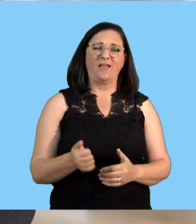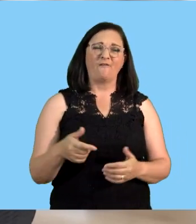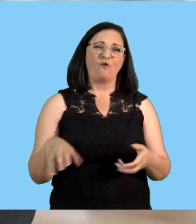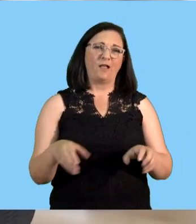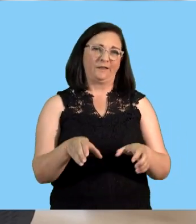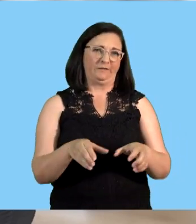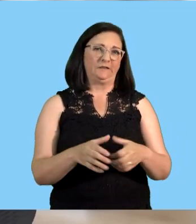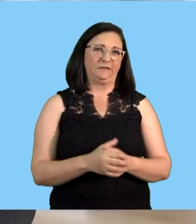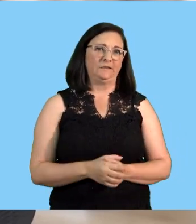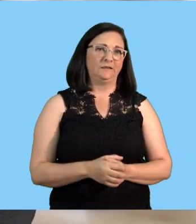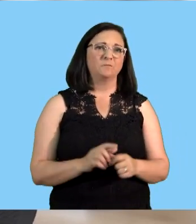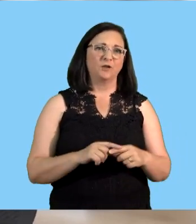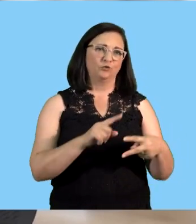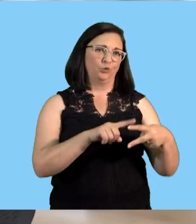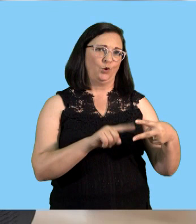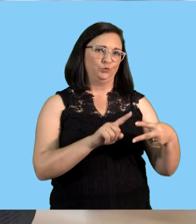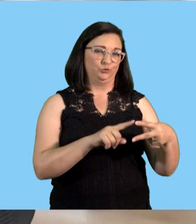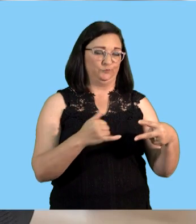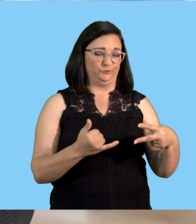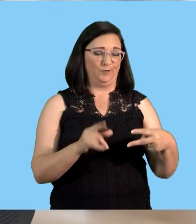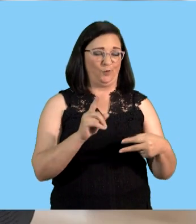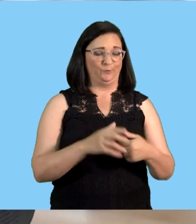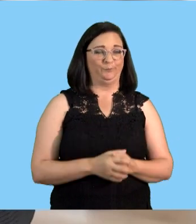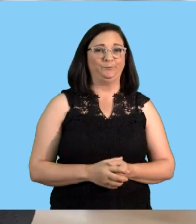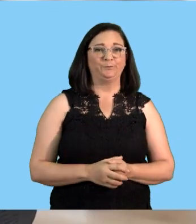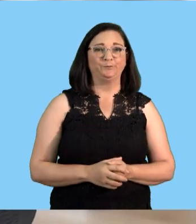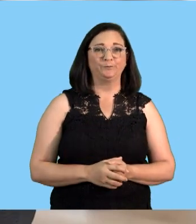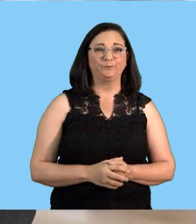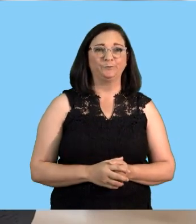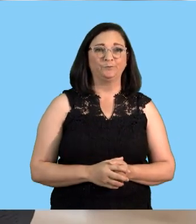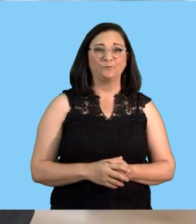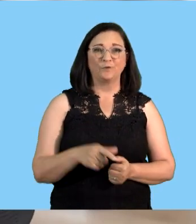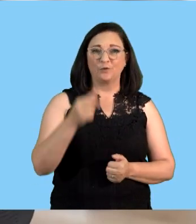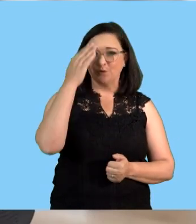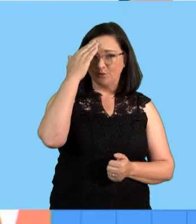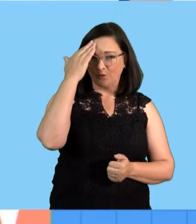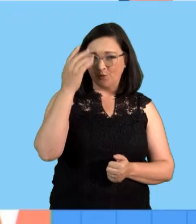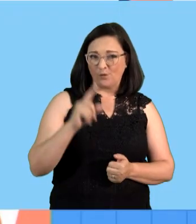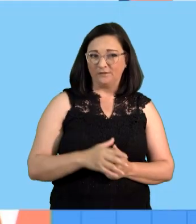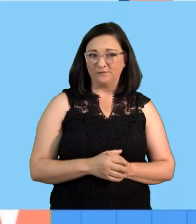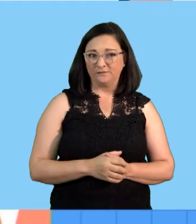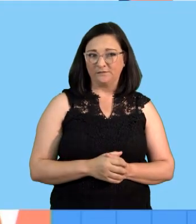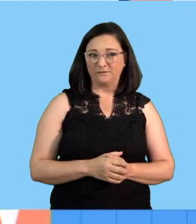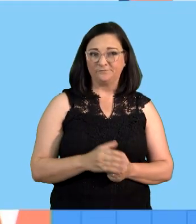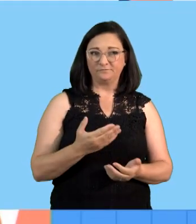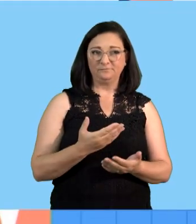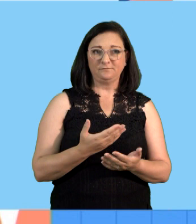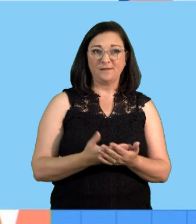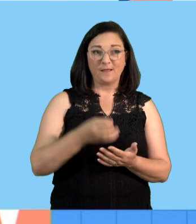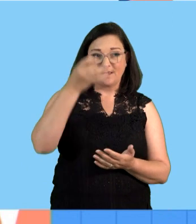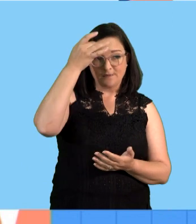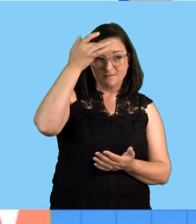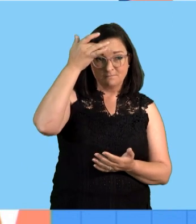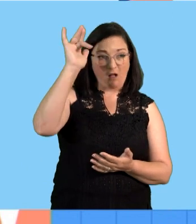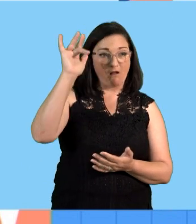so we'll be focusing on only those two for today did you know it doesn't make sense to hire smart people and